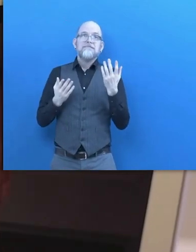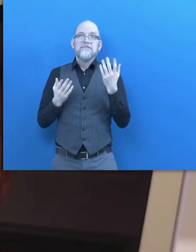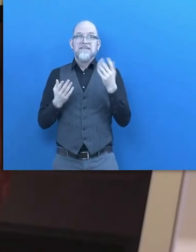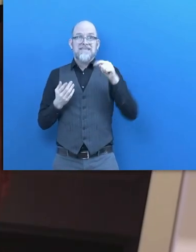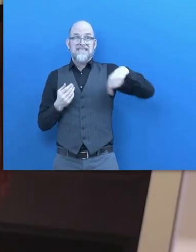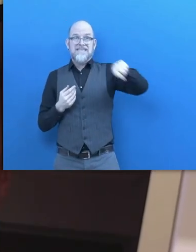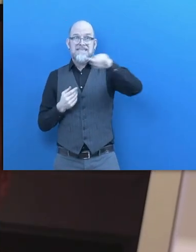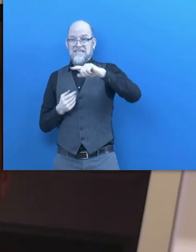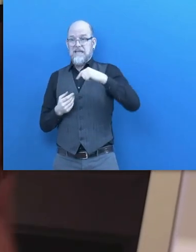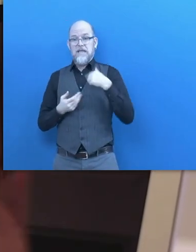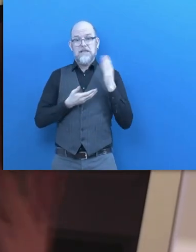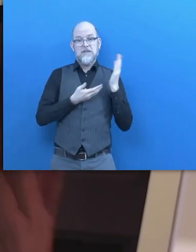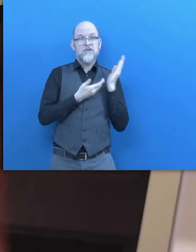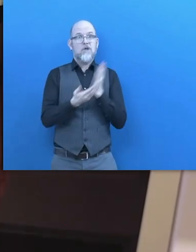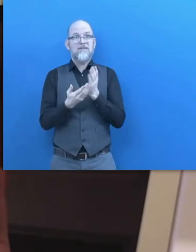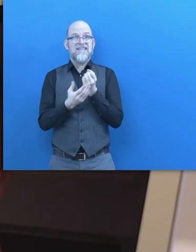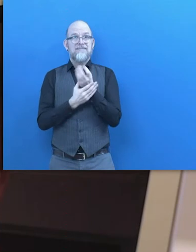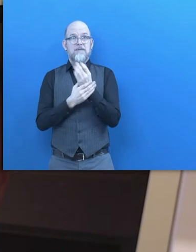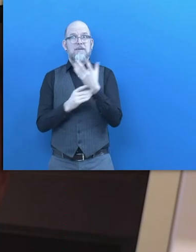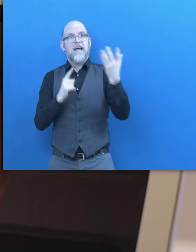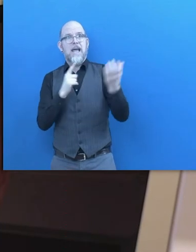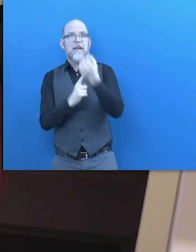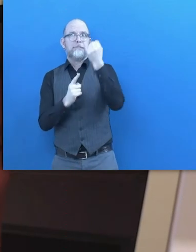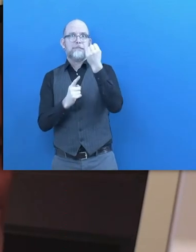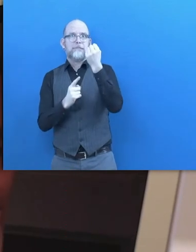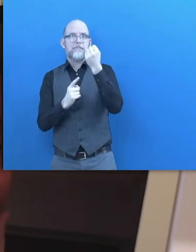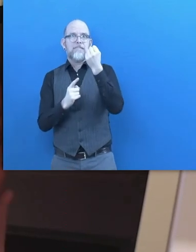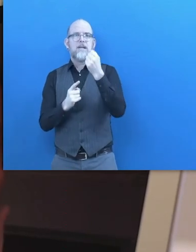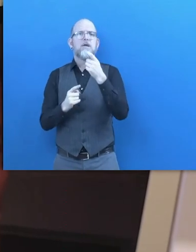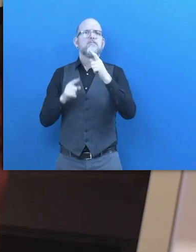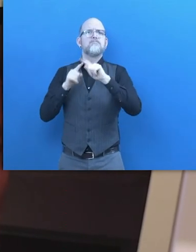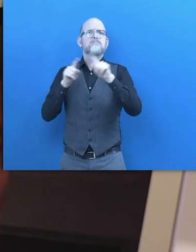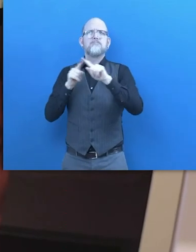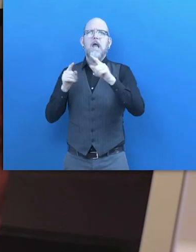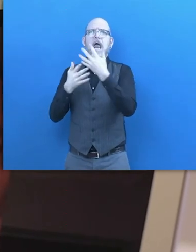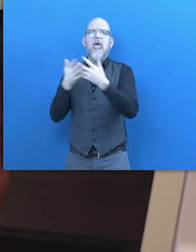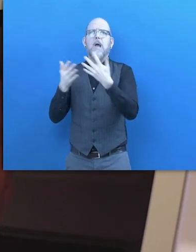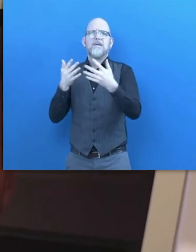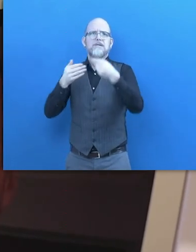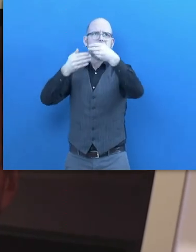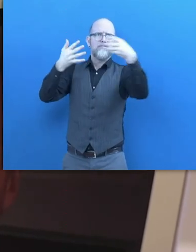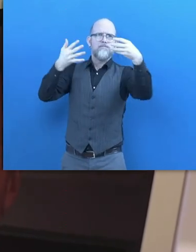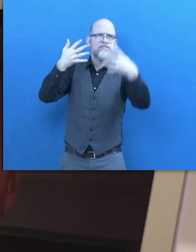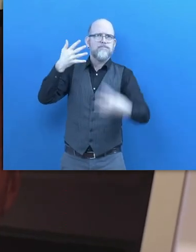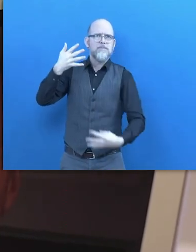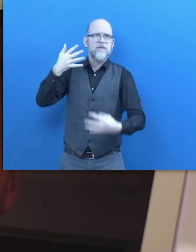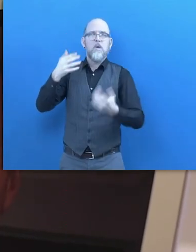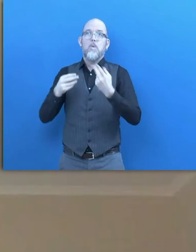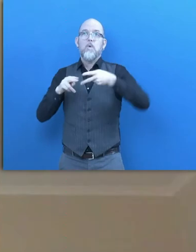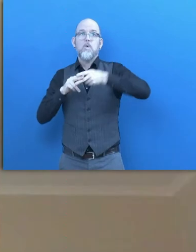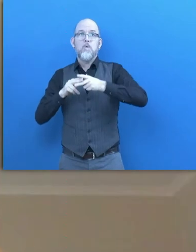services are accessible in whatever language and whatever the tools are.